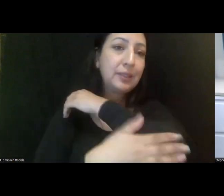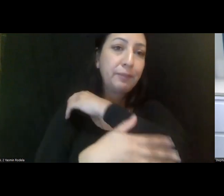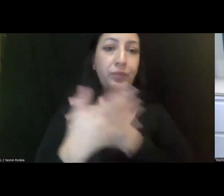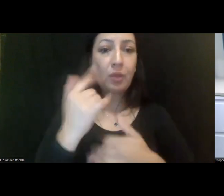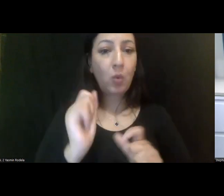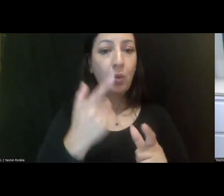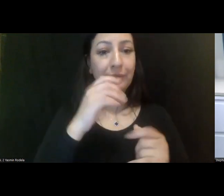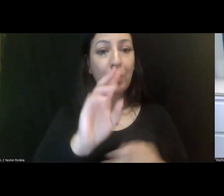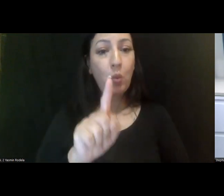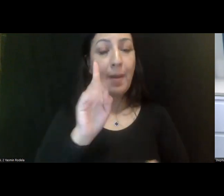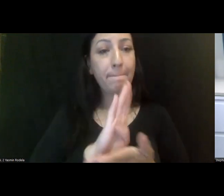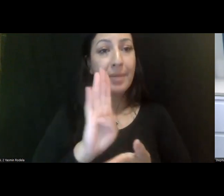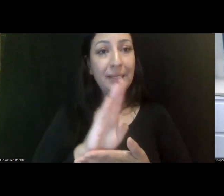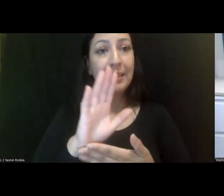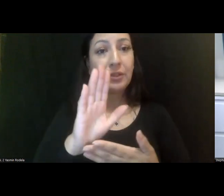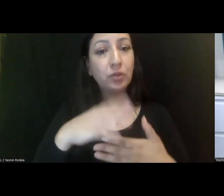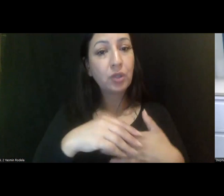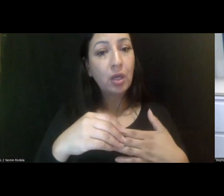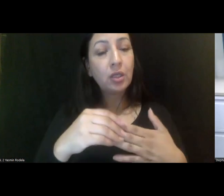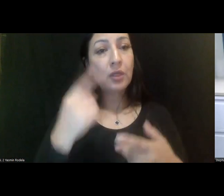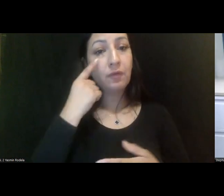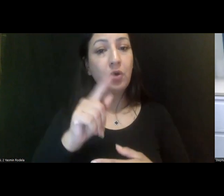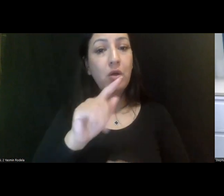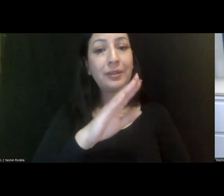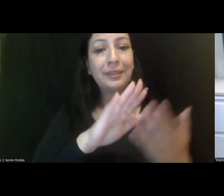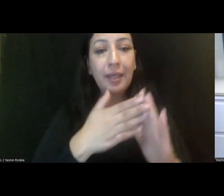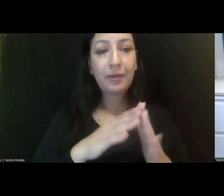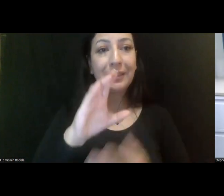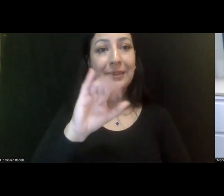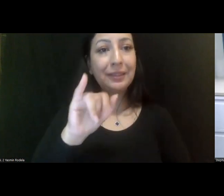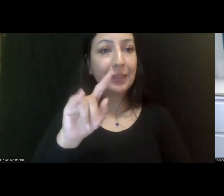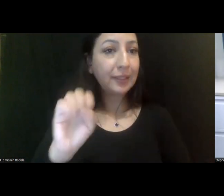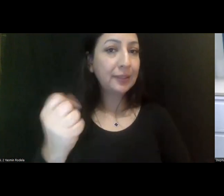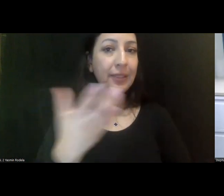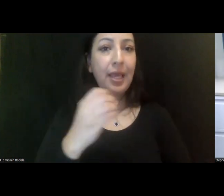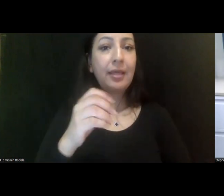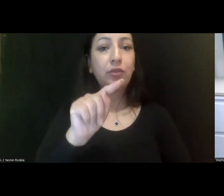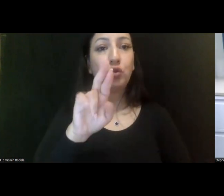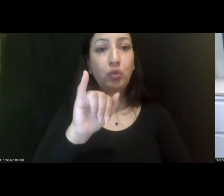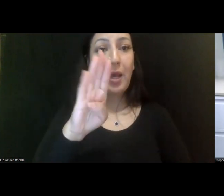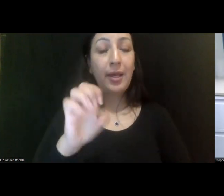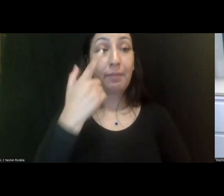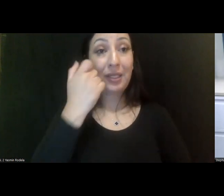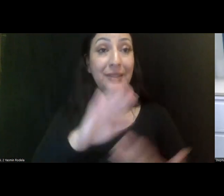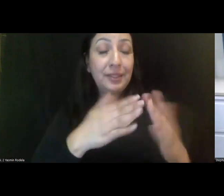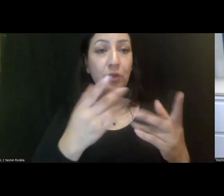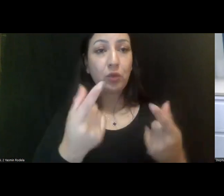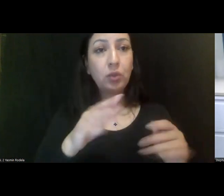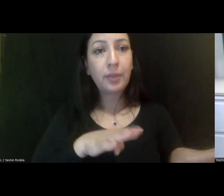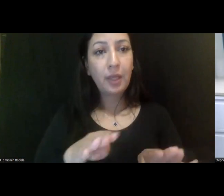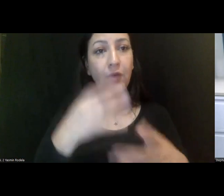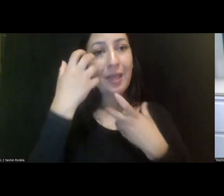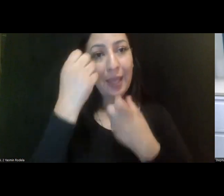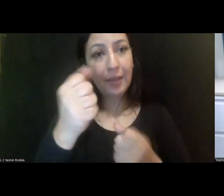a set aside for counties, cities, and tribes with the thinking that because counties are doing the behavioral health